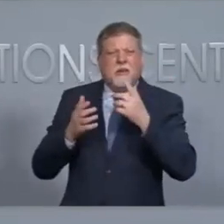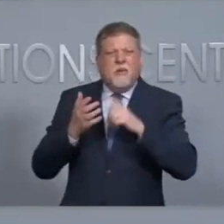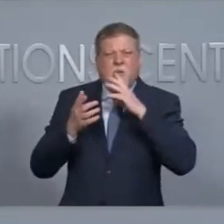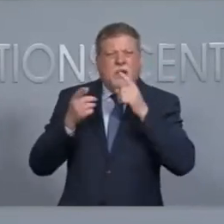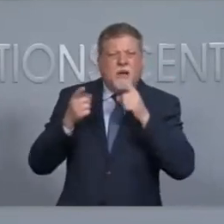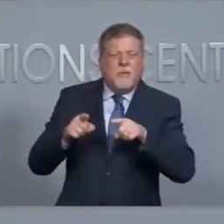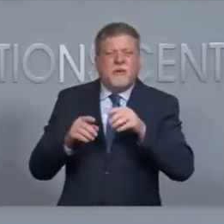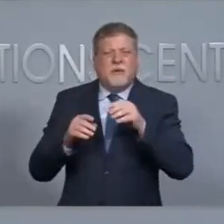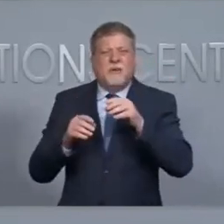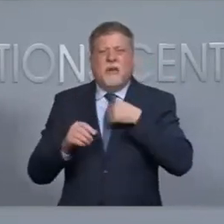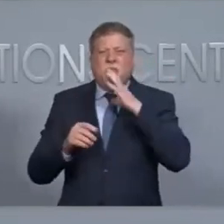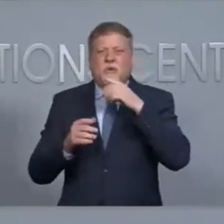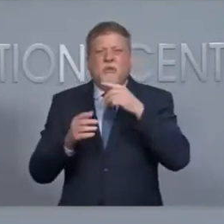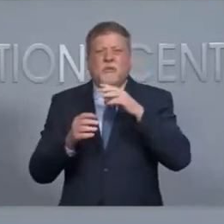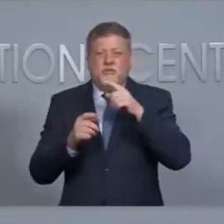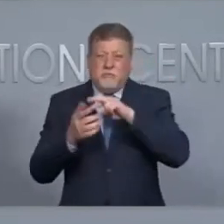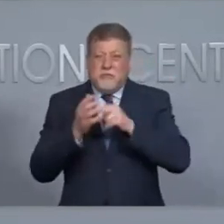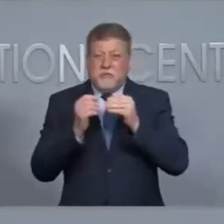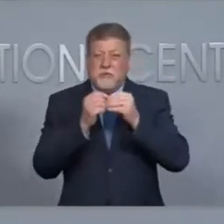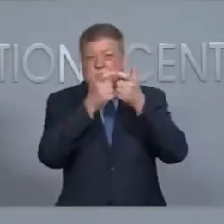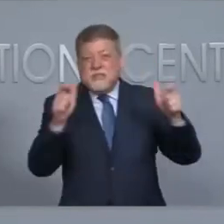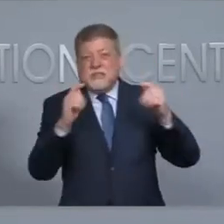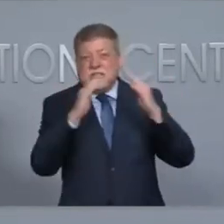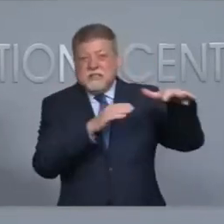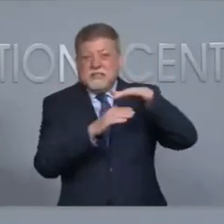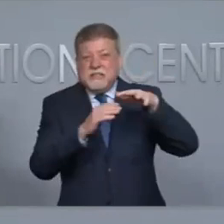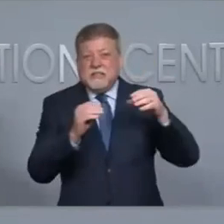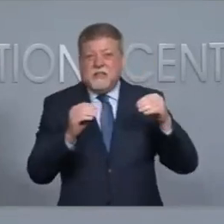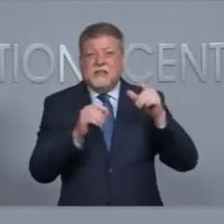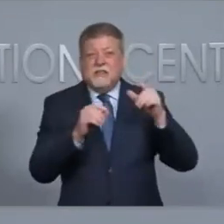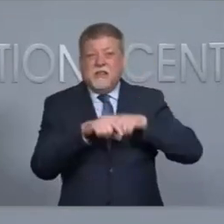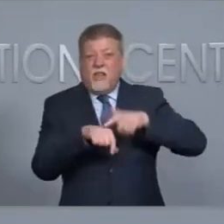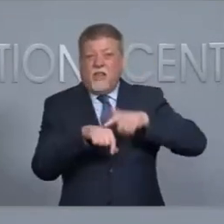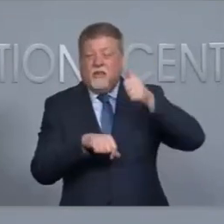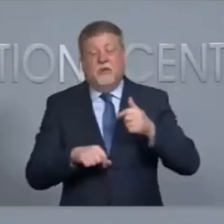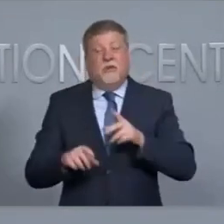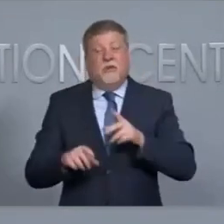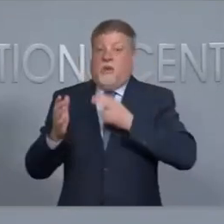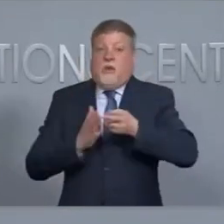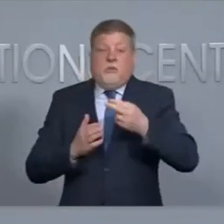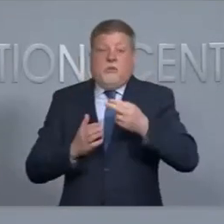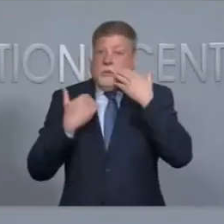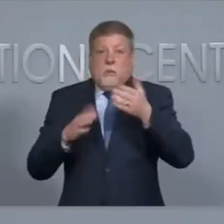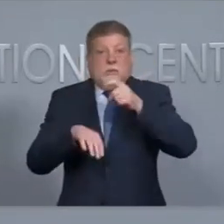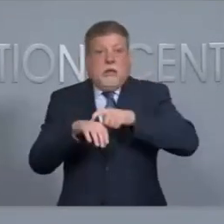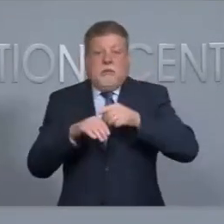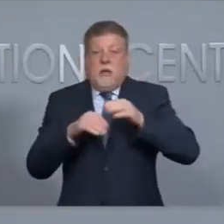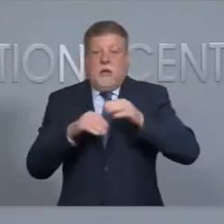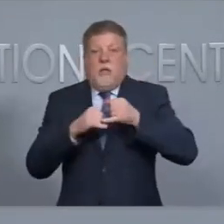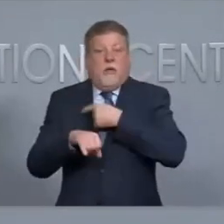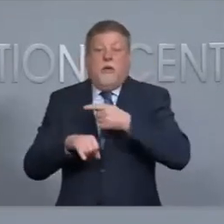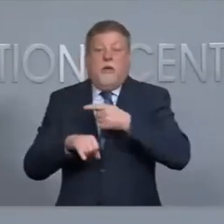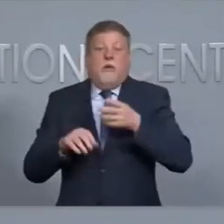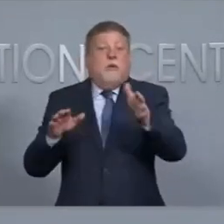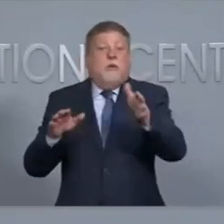assume we're talking about more heavily populated areas Actually we don't know what to expect exactly and it may not